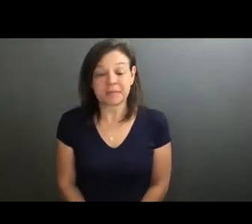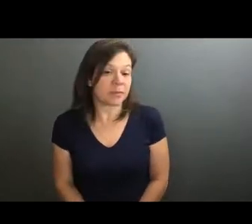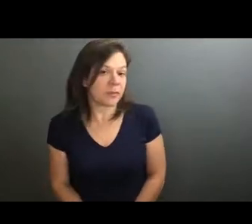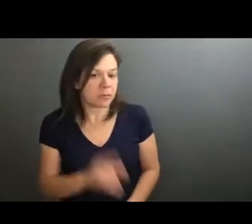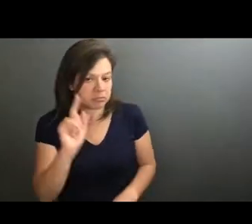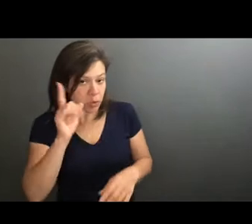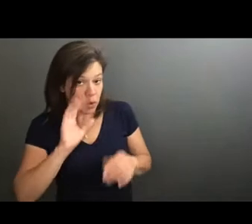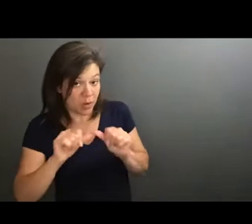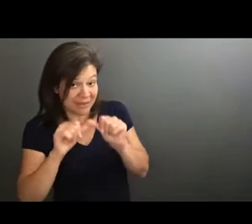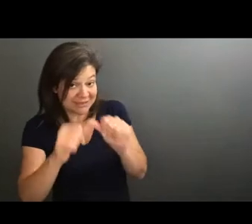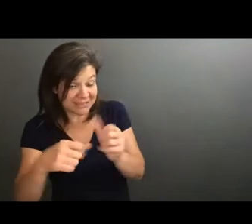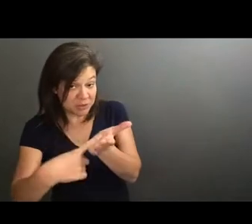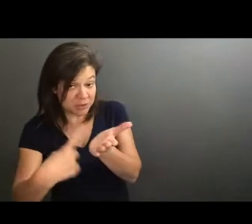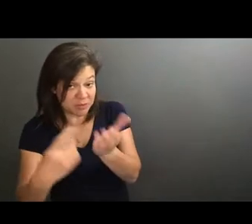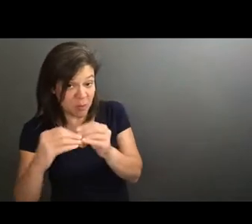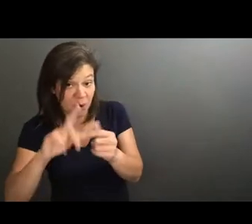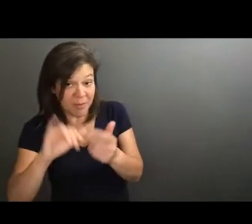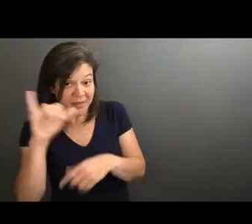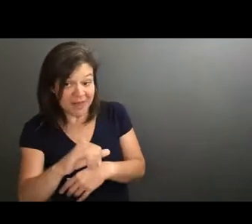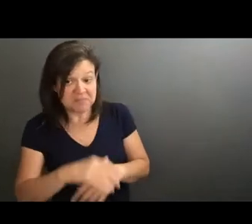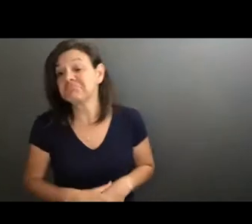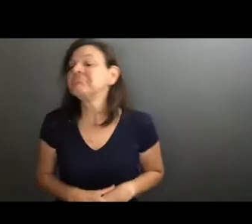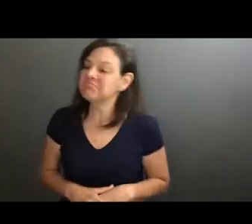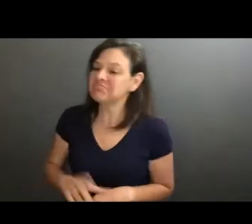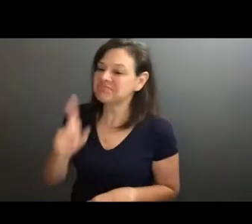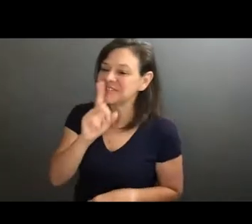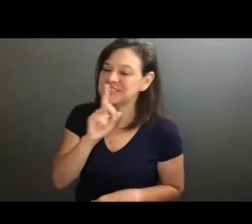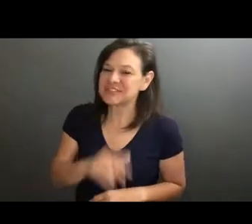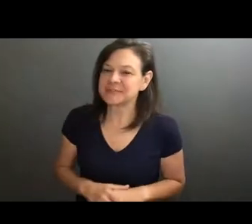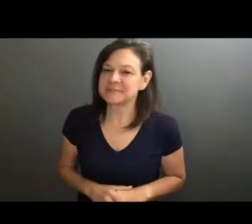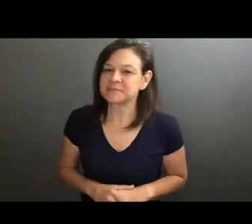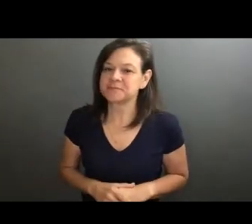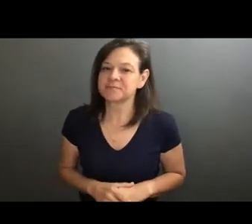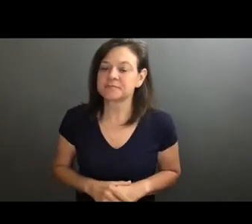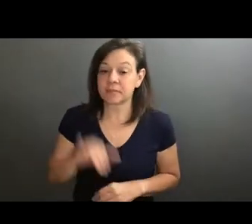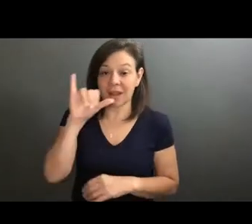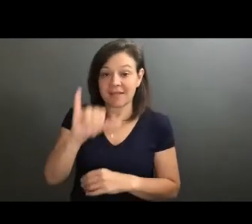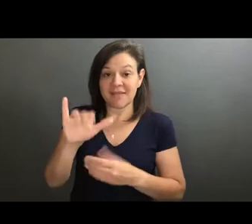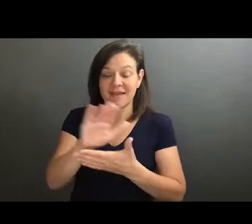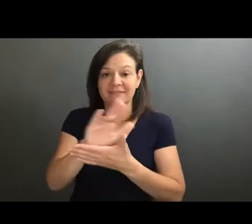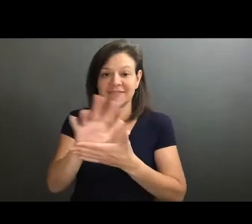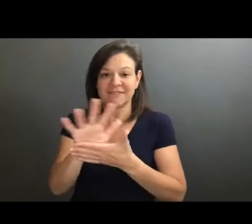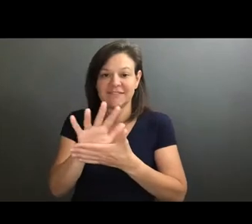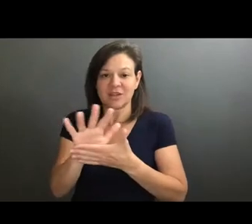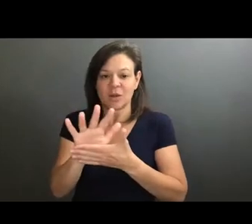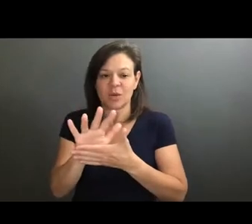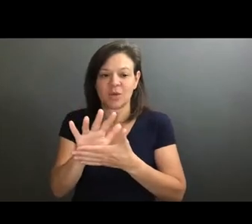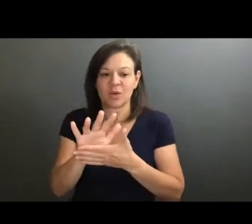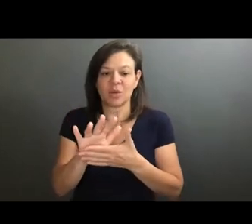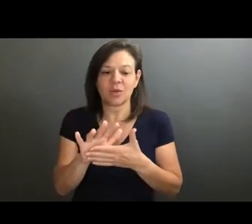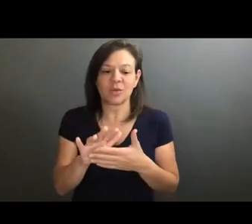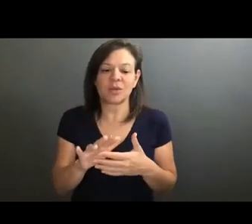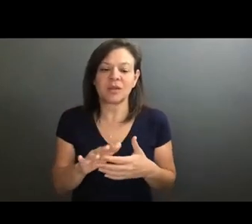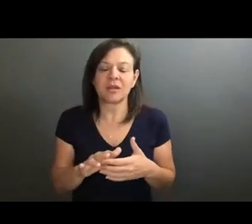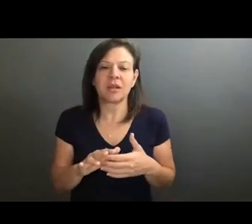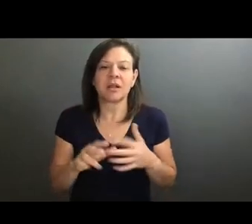So do you want to continue about that or? Sure. think just to point out, guess like in that video, or I think just the genesis of